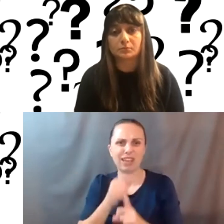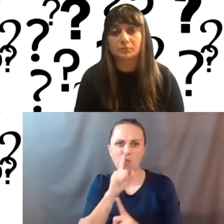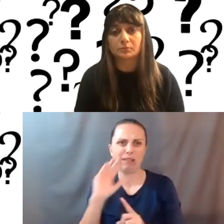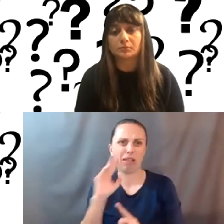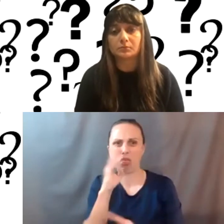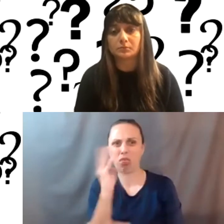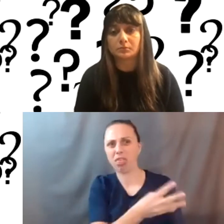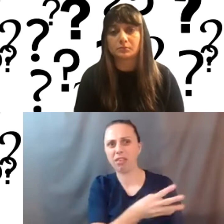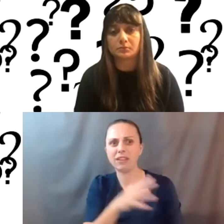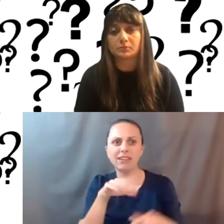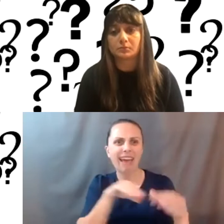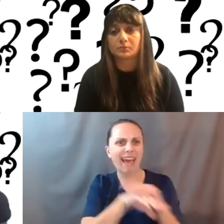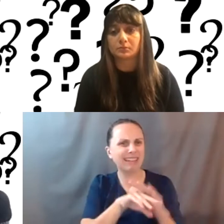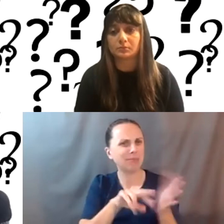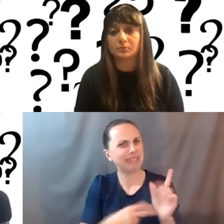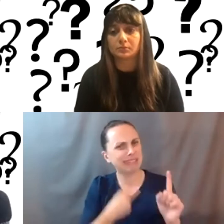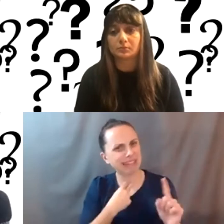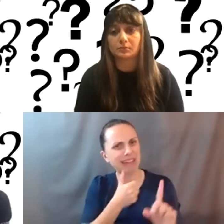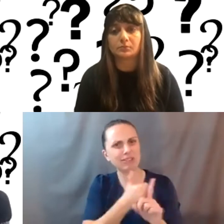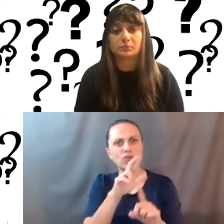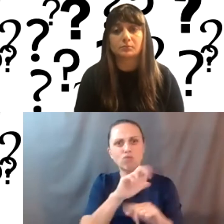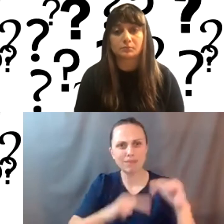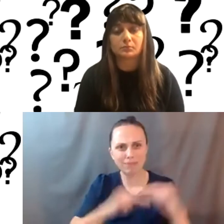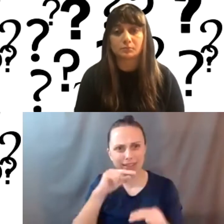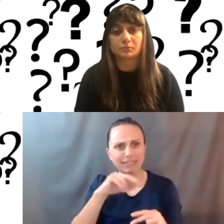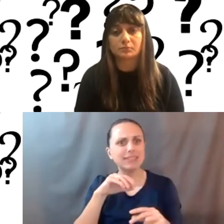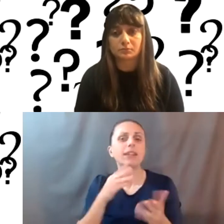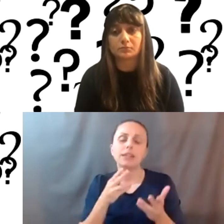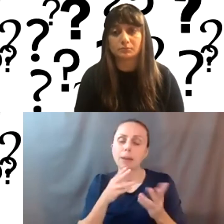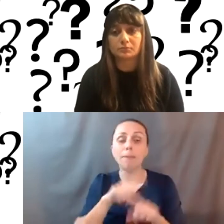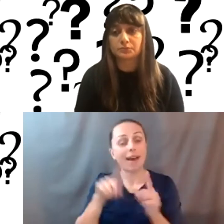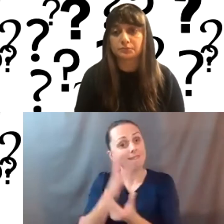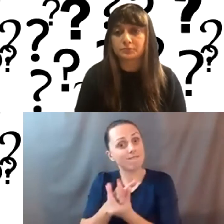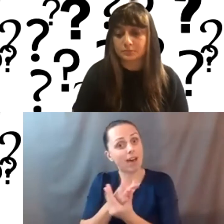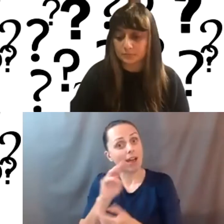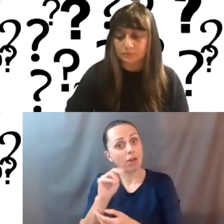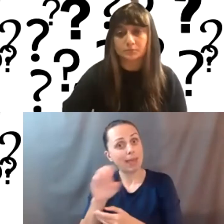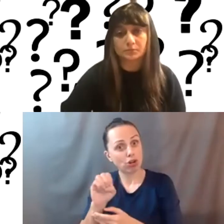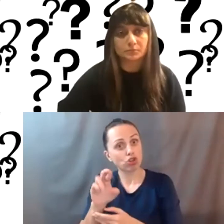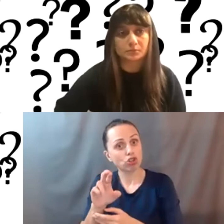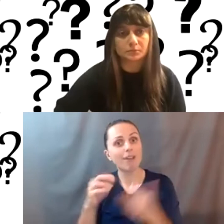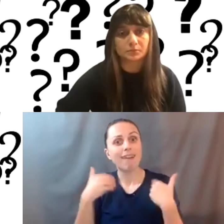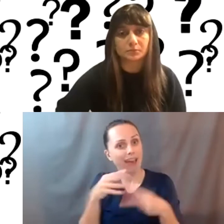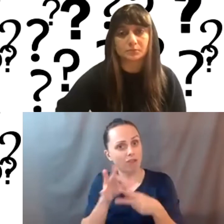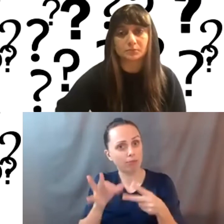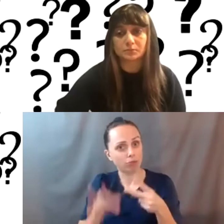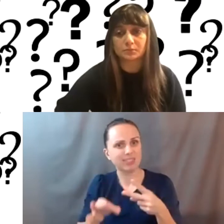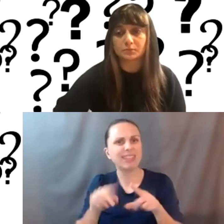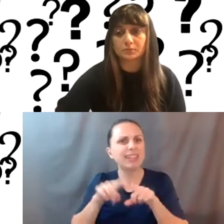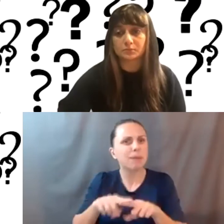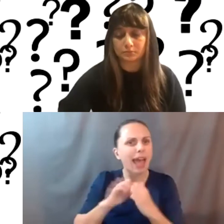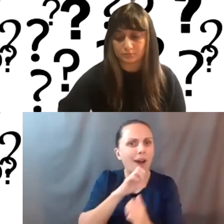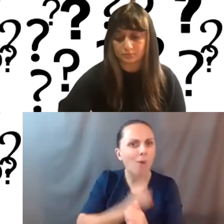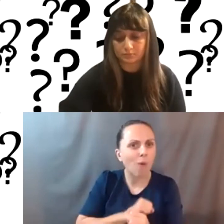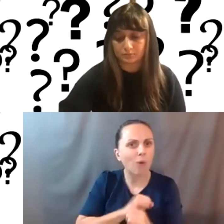And so you're kind of stuck in having to rebuild it in SQL server, but FileMaker does have that, you know, option and depending on how old and how